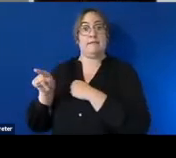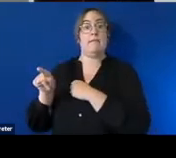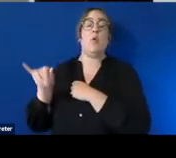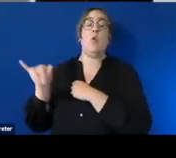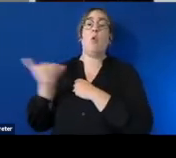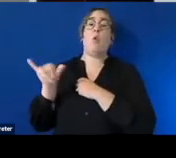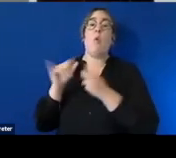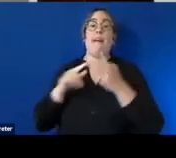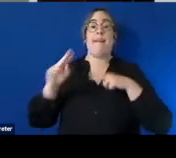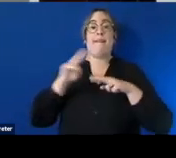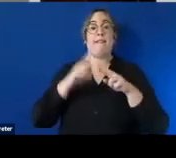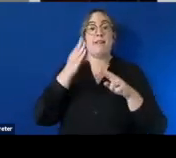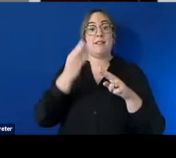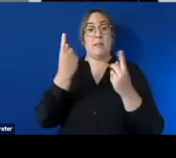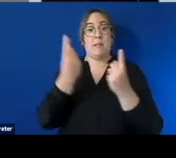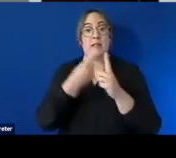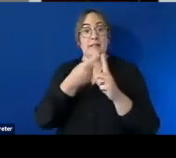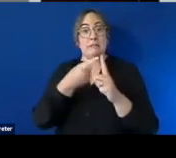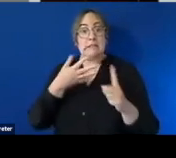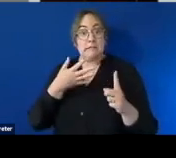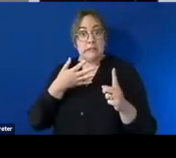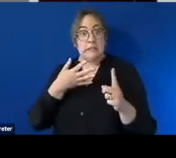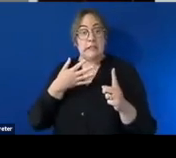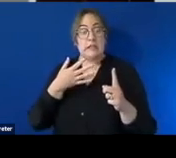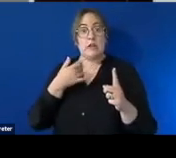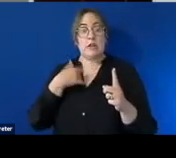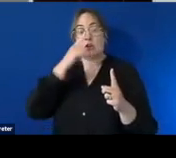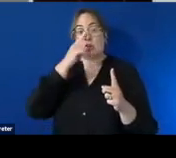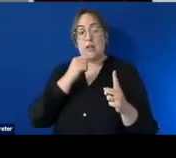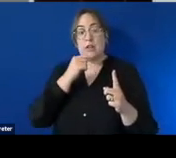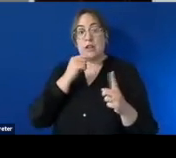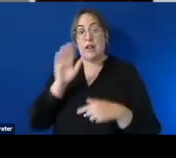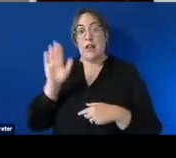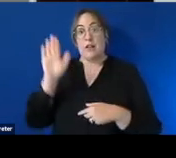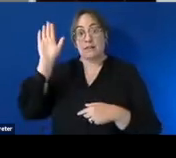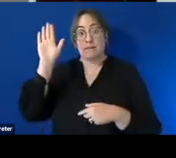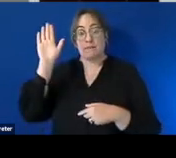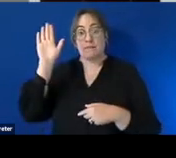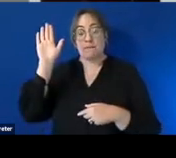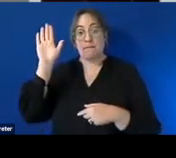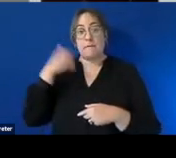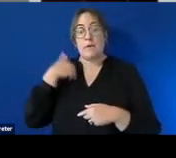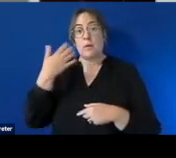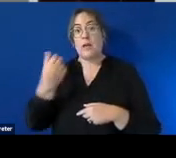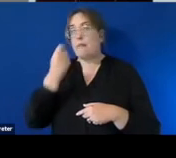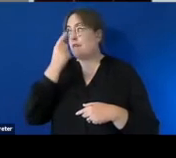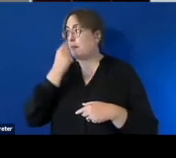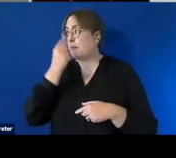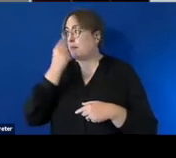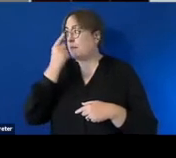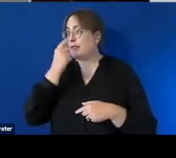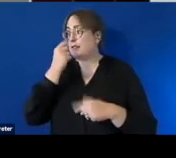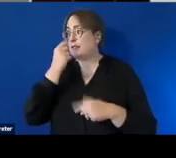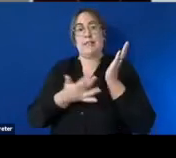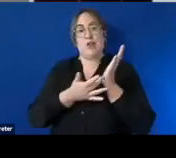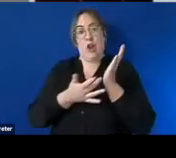if there's something that uh you'd really like to get off your chest you can raise your hand and we do have the ability we have the technology